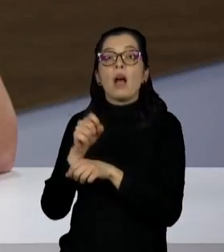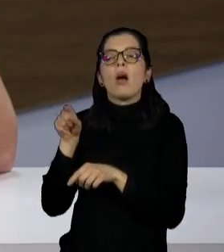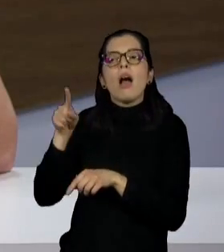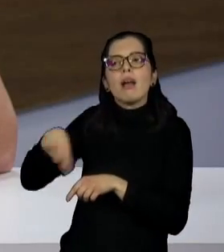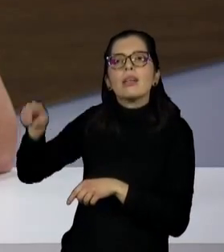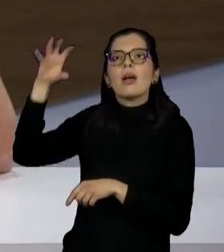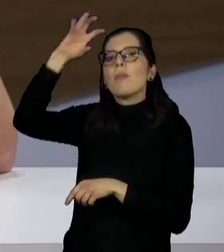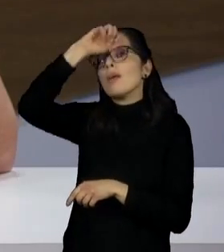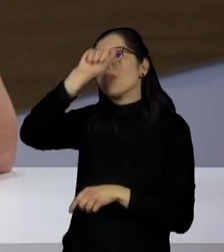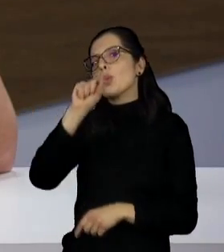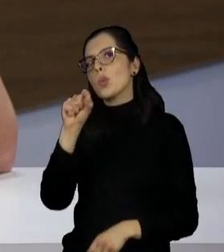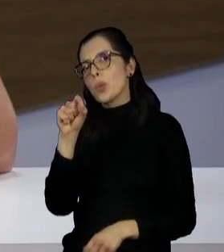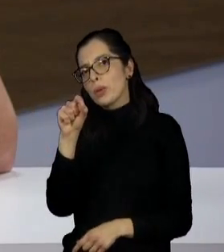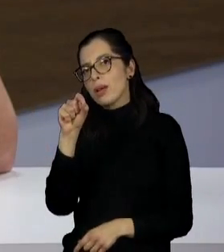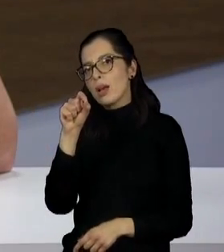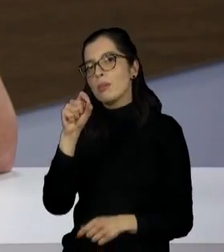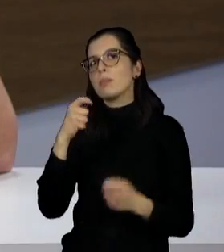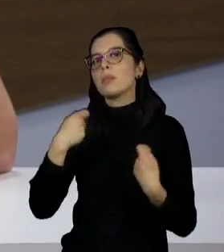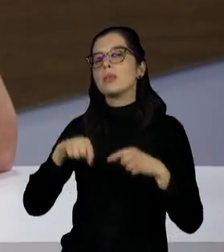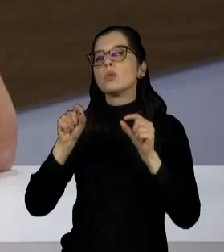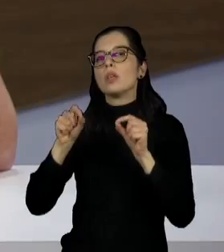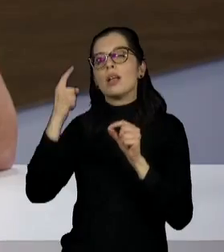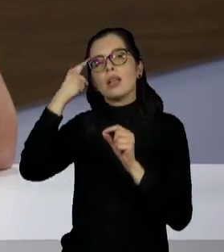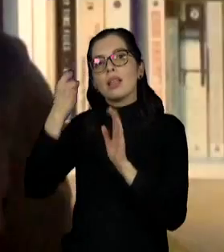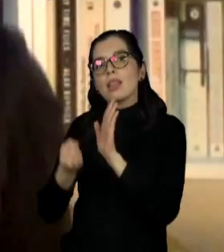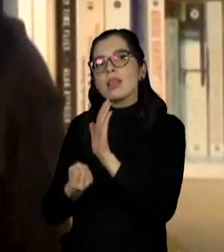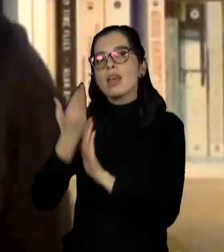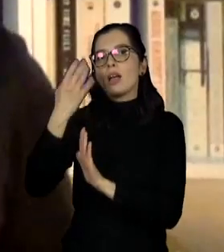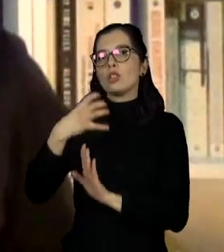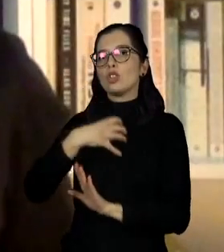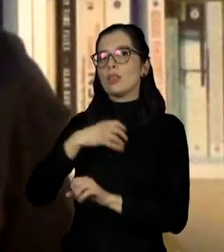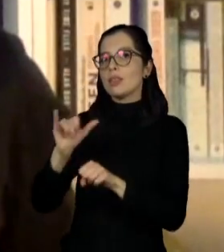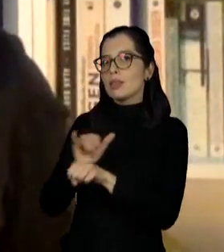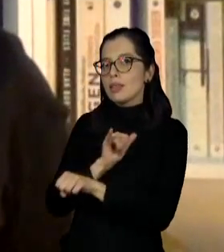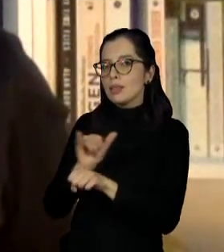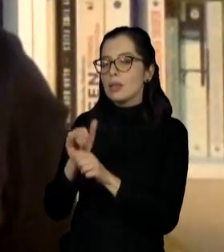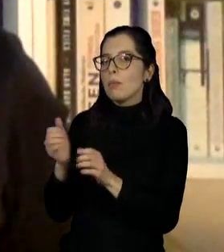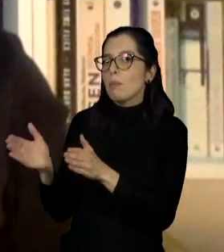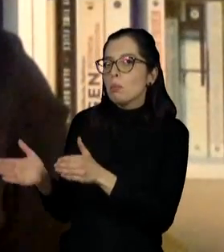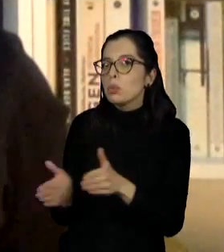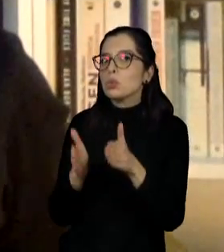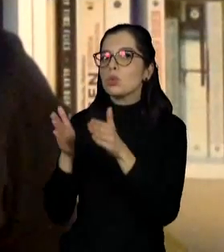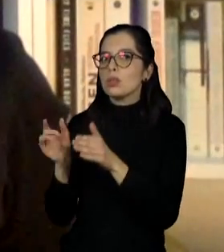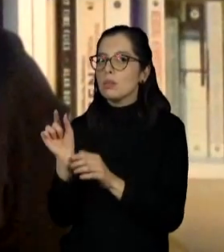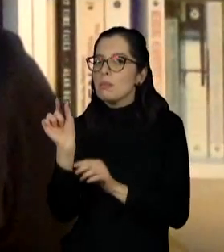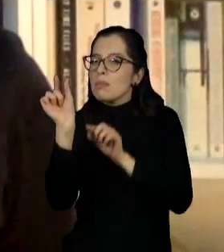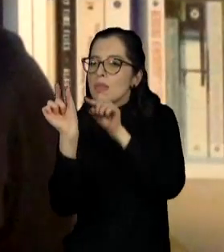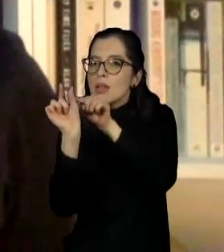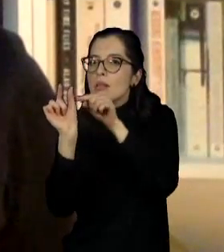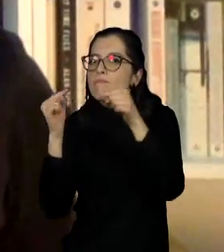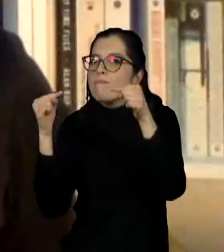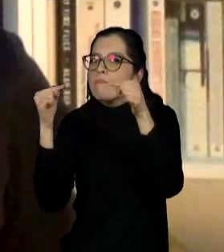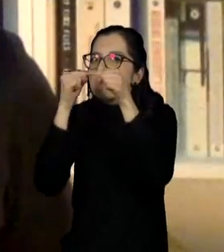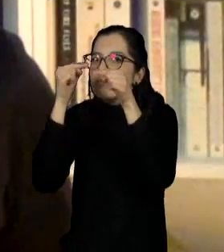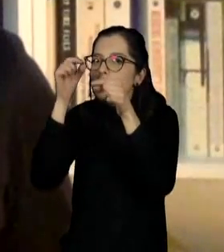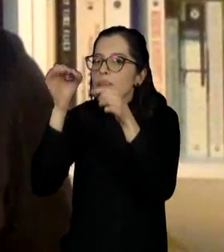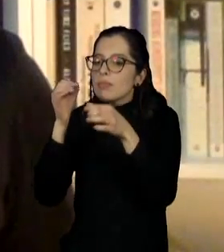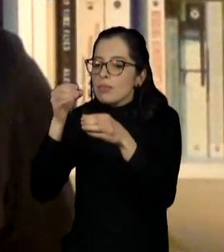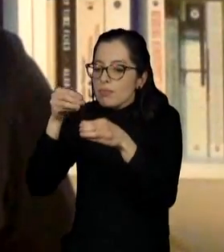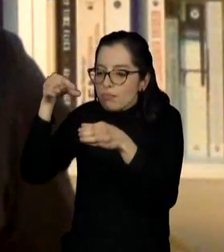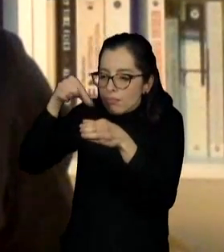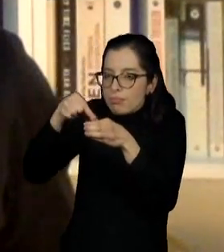from that is that they had to create systems by which that part was appropriately